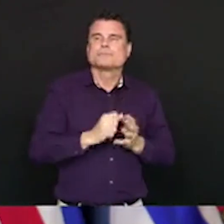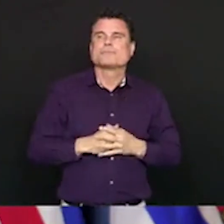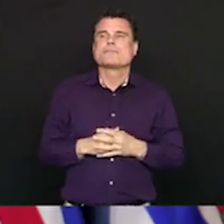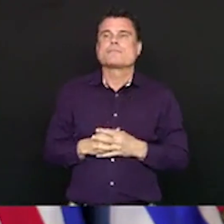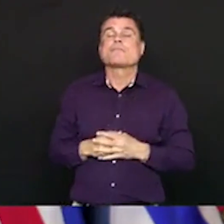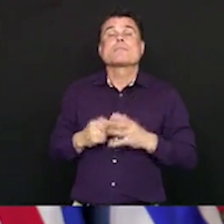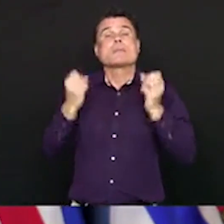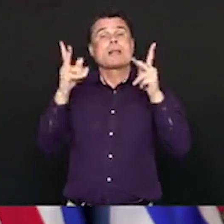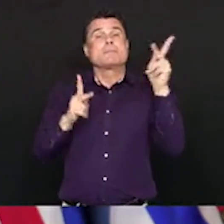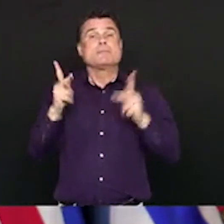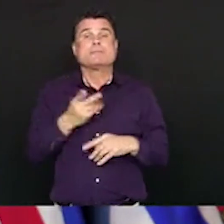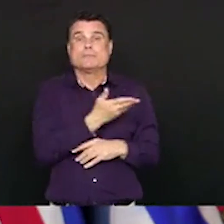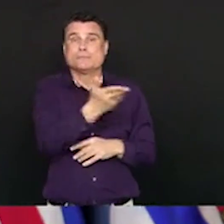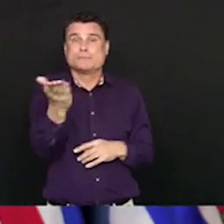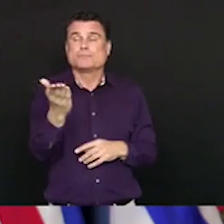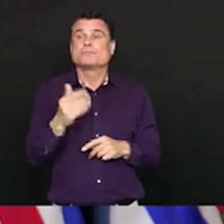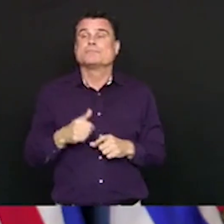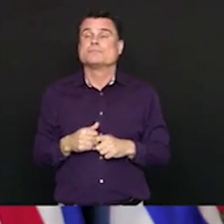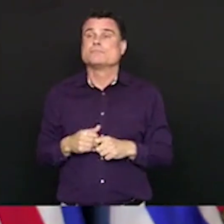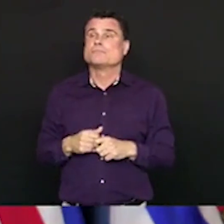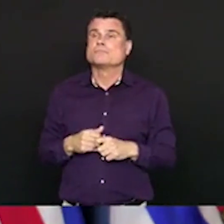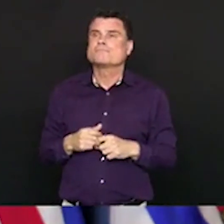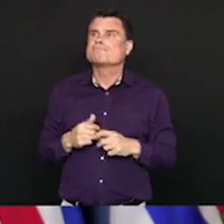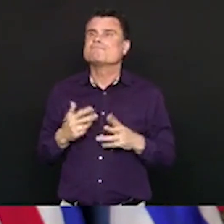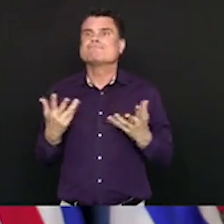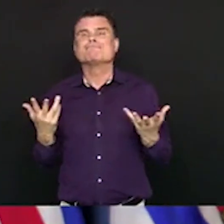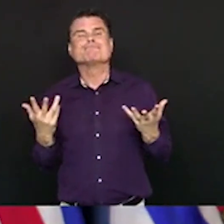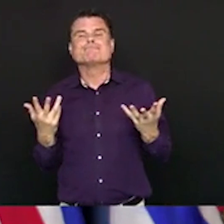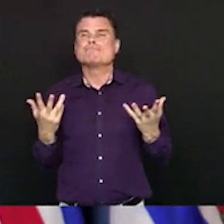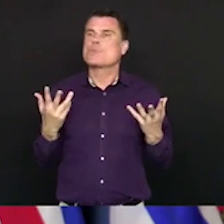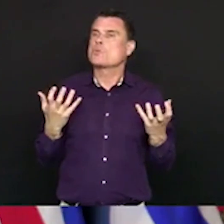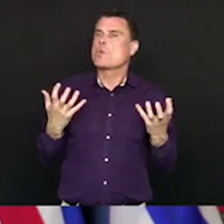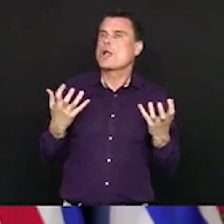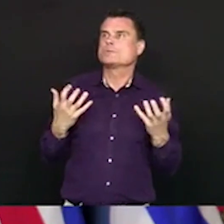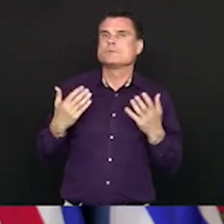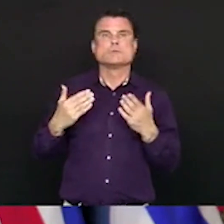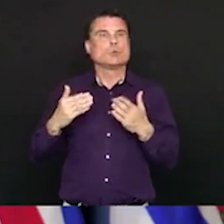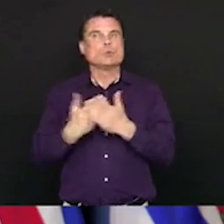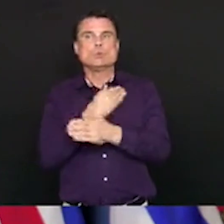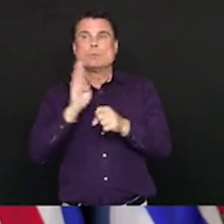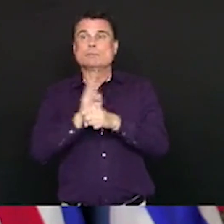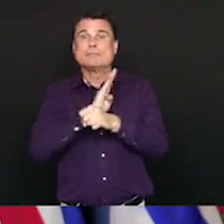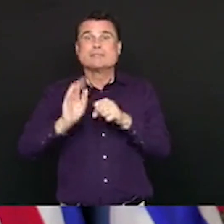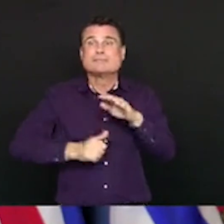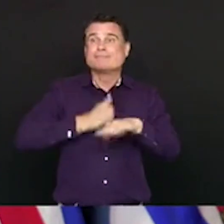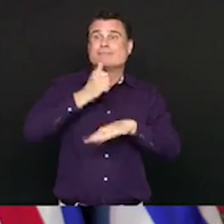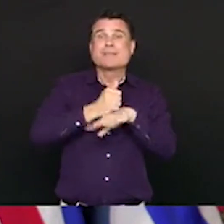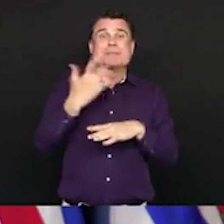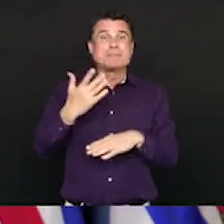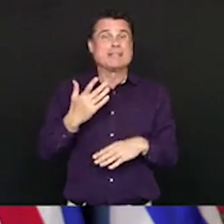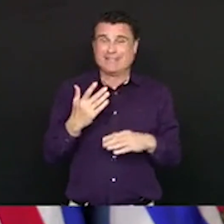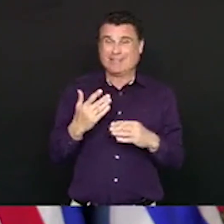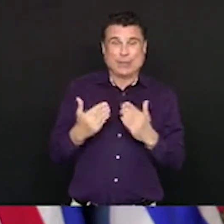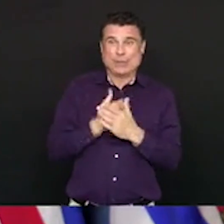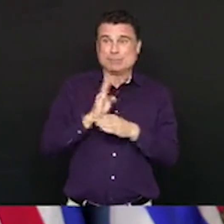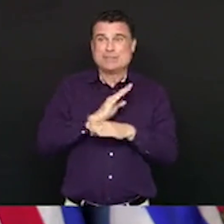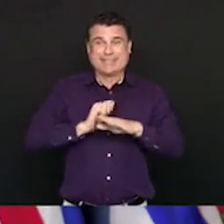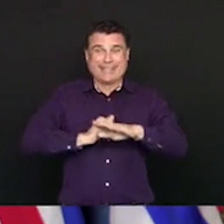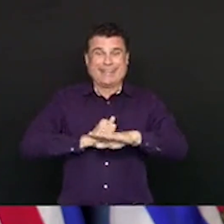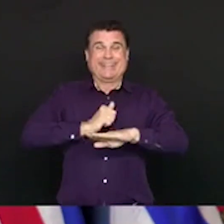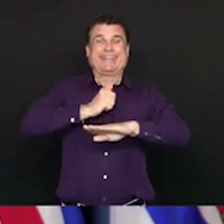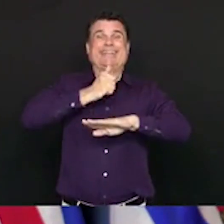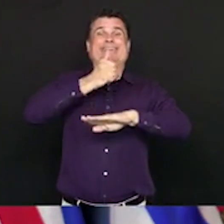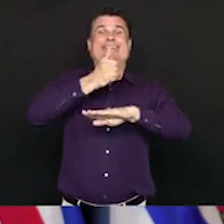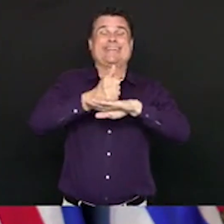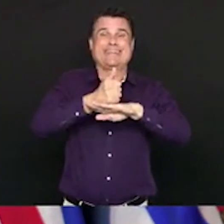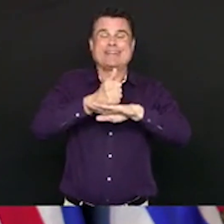and always very challenging. In these circumstances, of course, it's devastating. You put a lot of effort and energy into starting up and you don't get